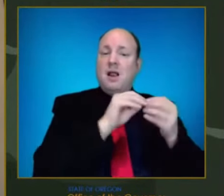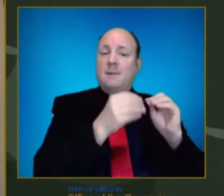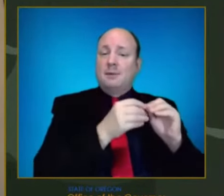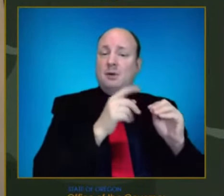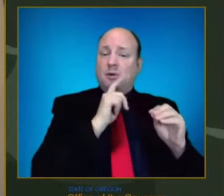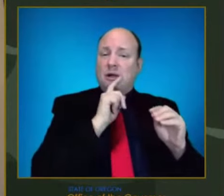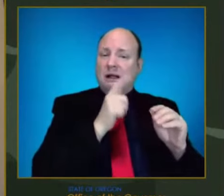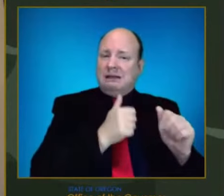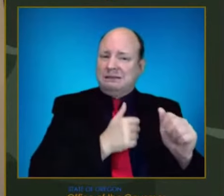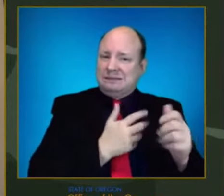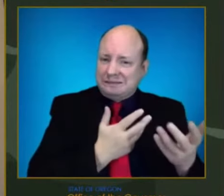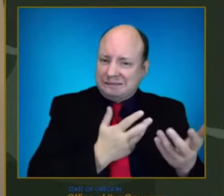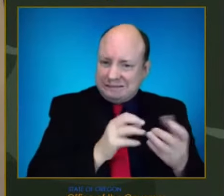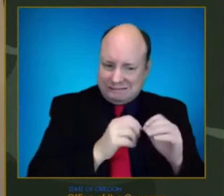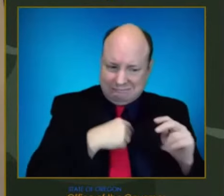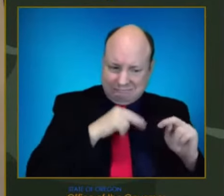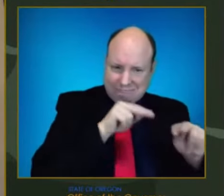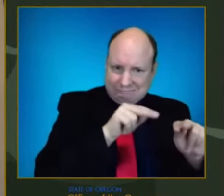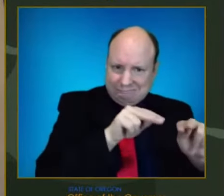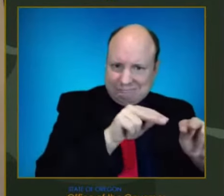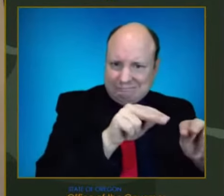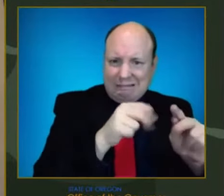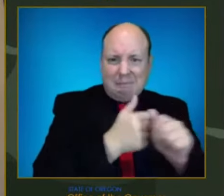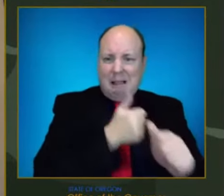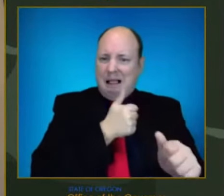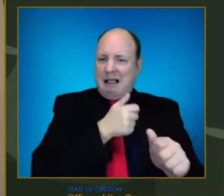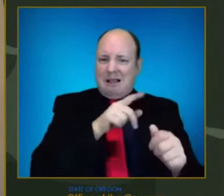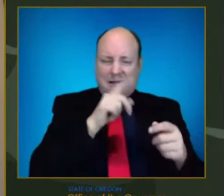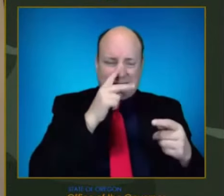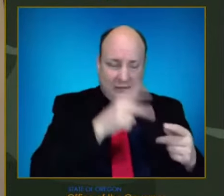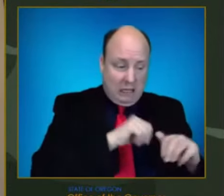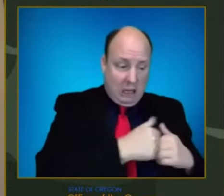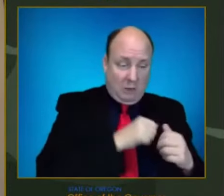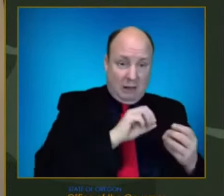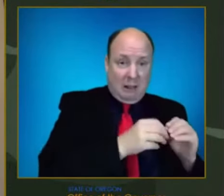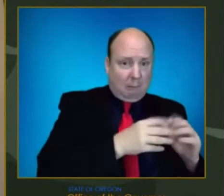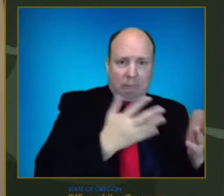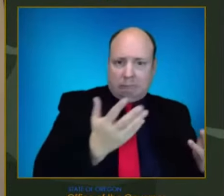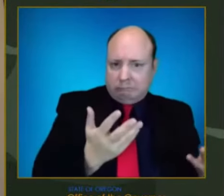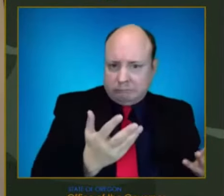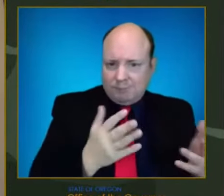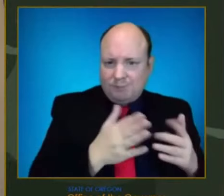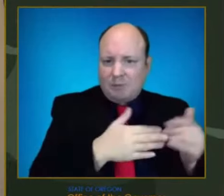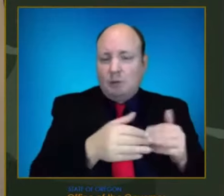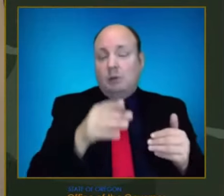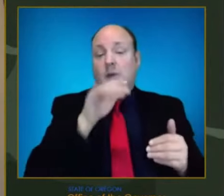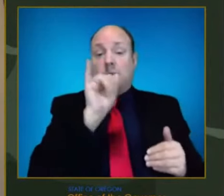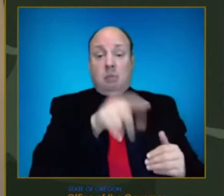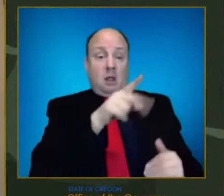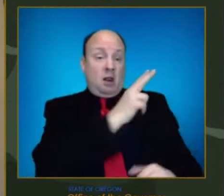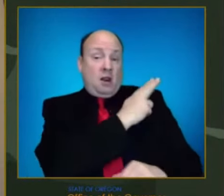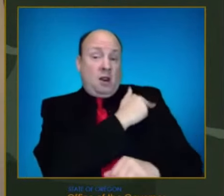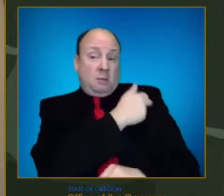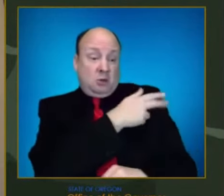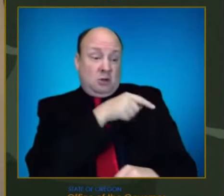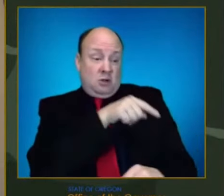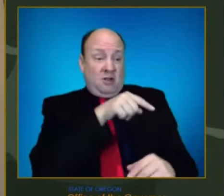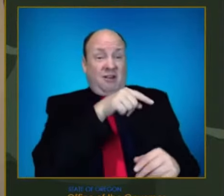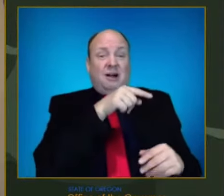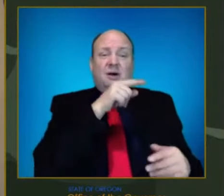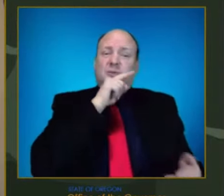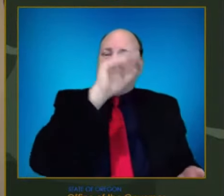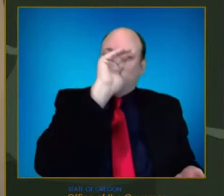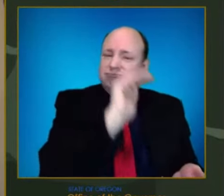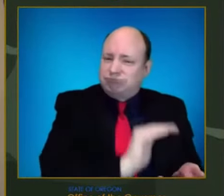see the number of Oregonians in the hospital with COVID coming down. And we want to see the capacity for our hospitals to be able to provide